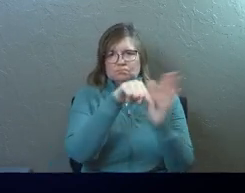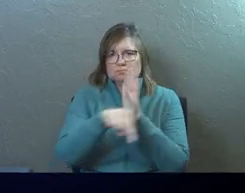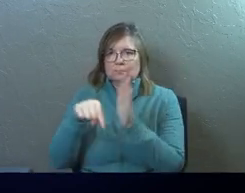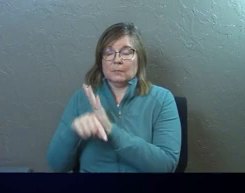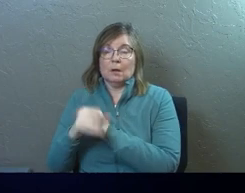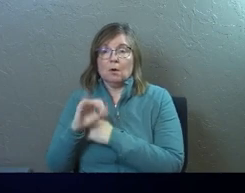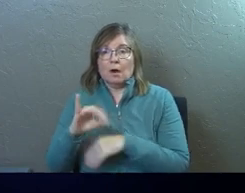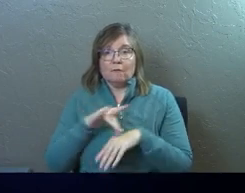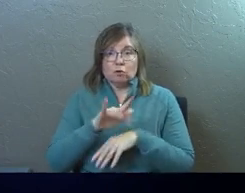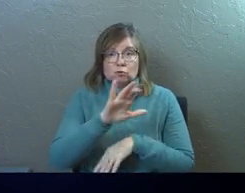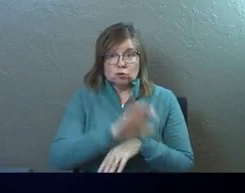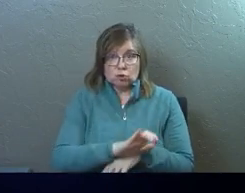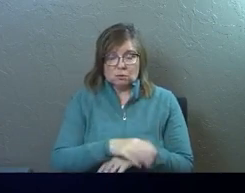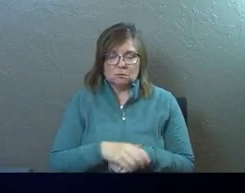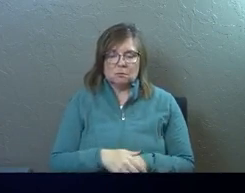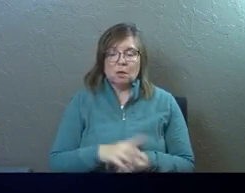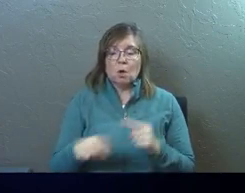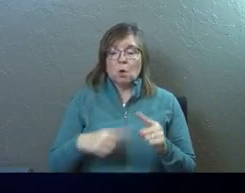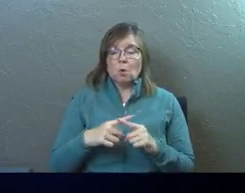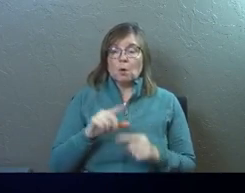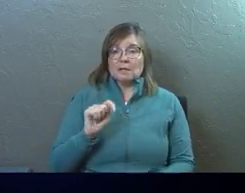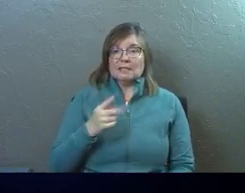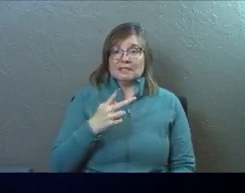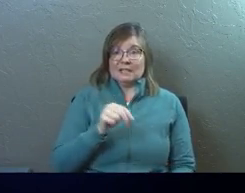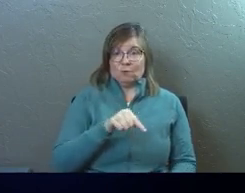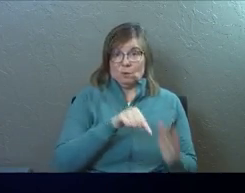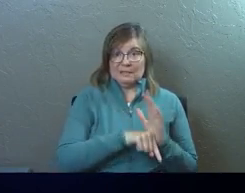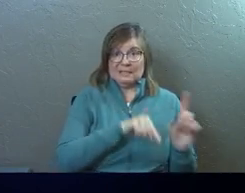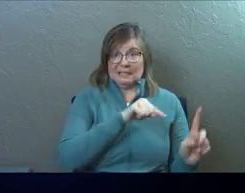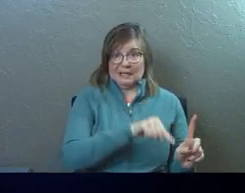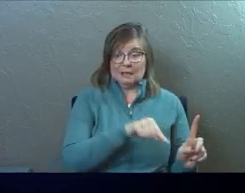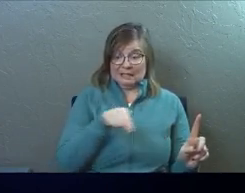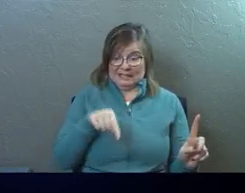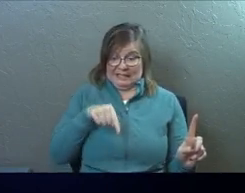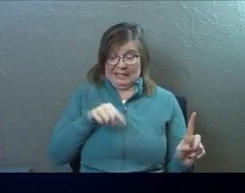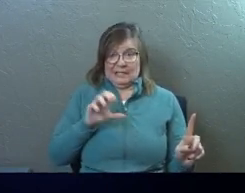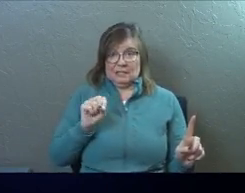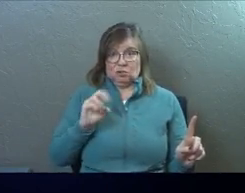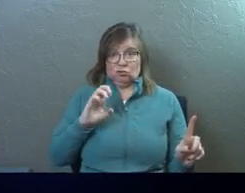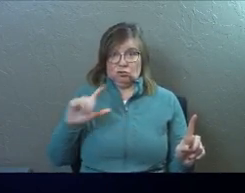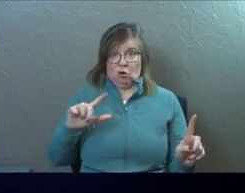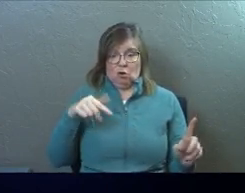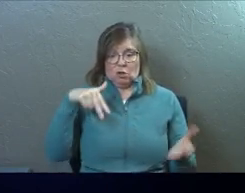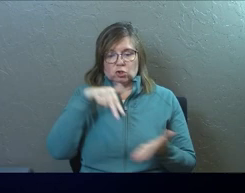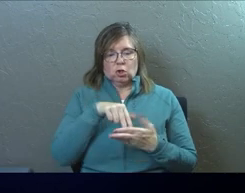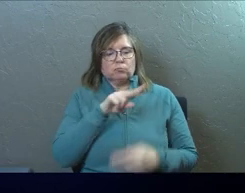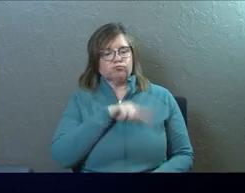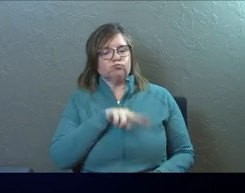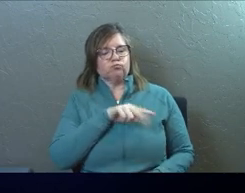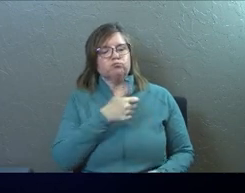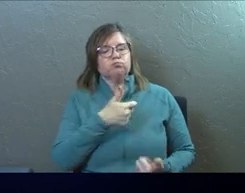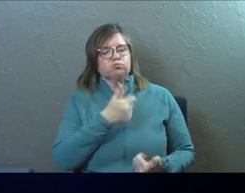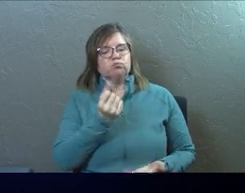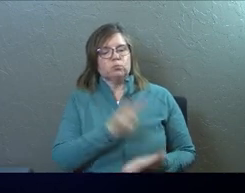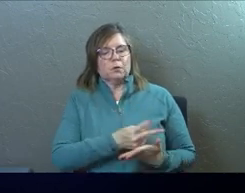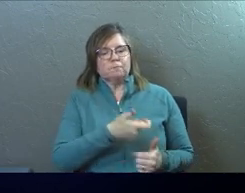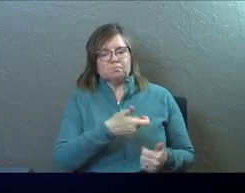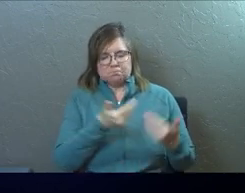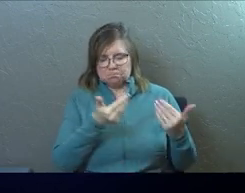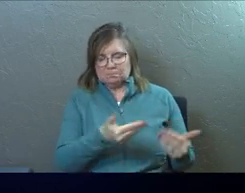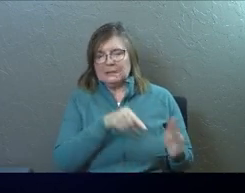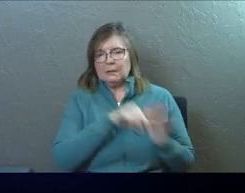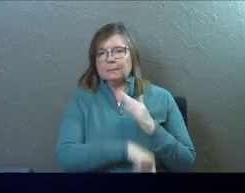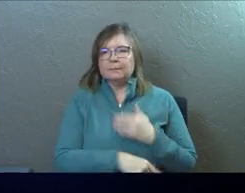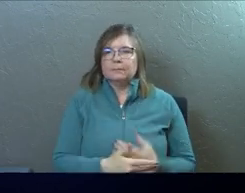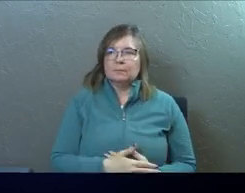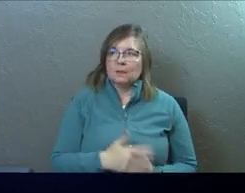the early church. Even when Stephen was killed, he was the guy who stood by and approved the killing of Stephen.